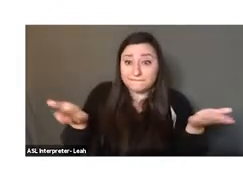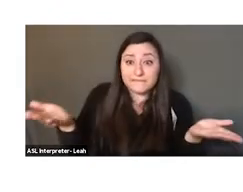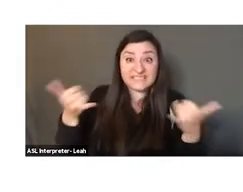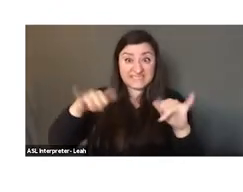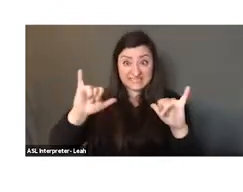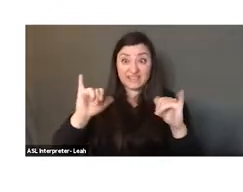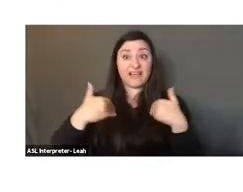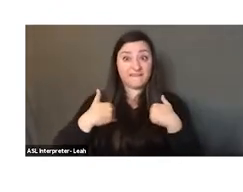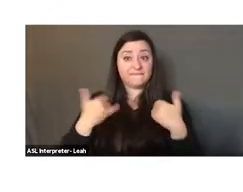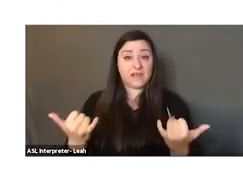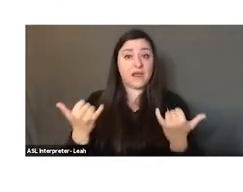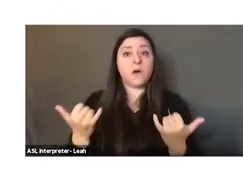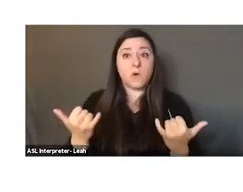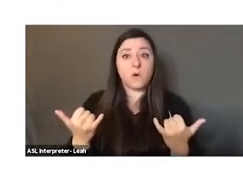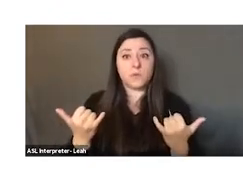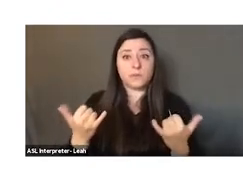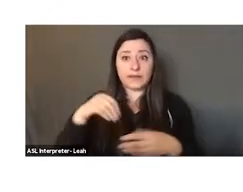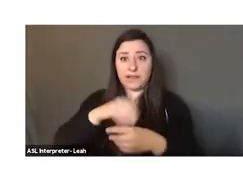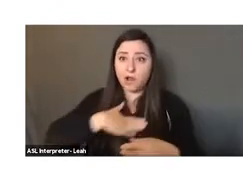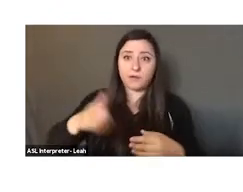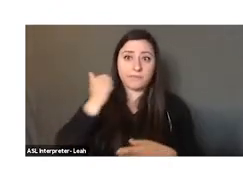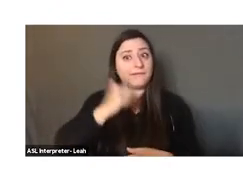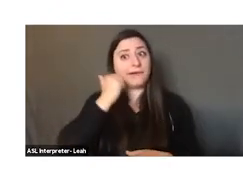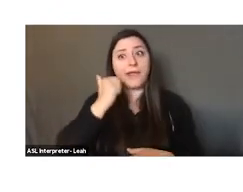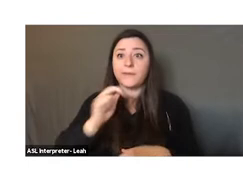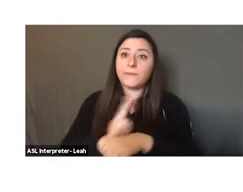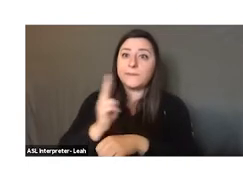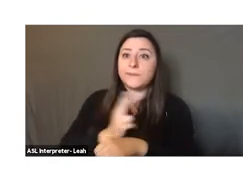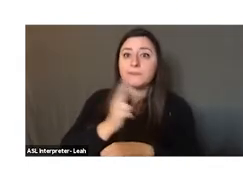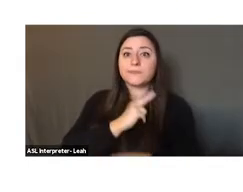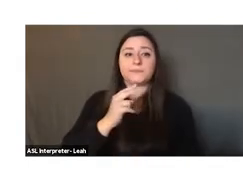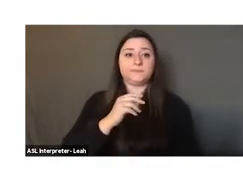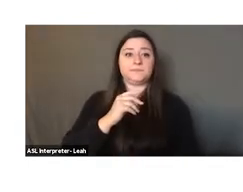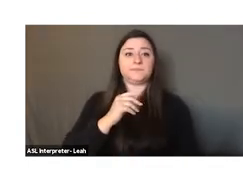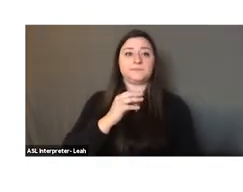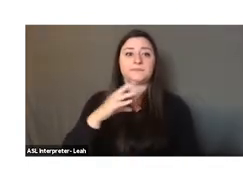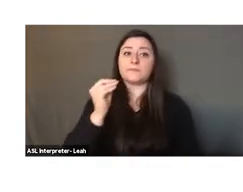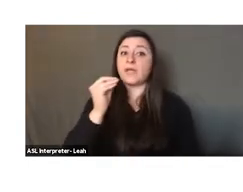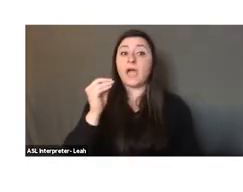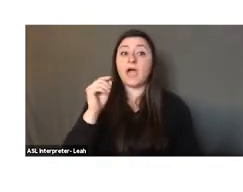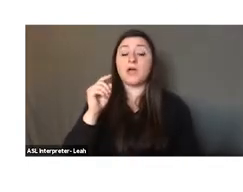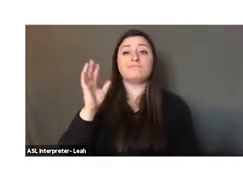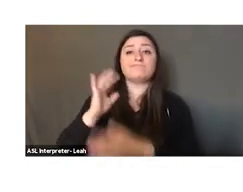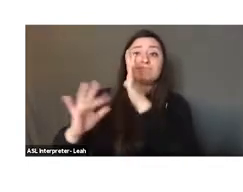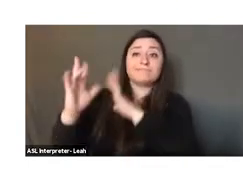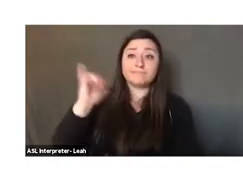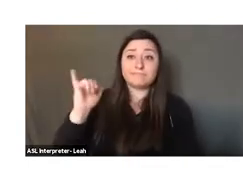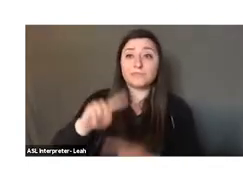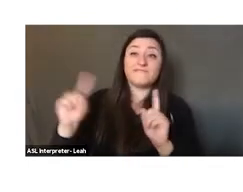present in our daily lives. I'm going to also be going back to the first